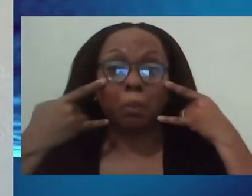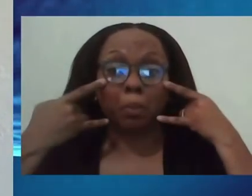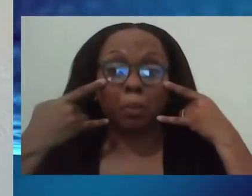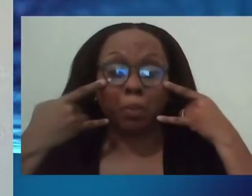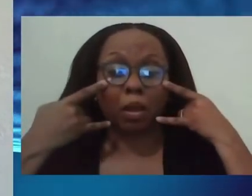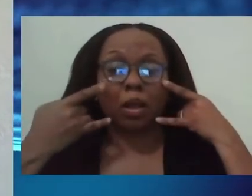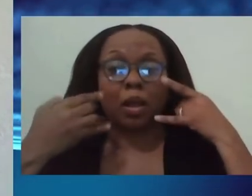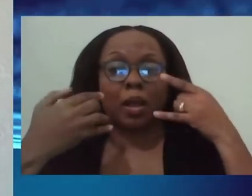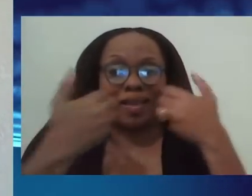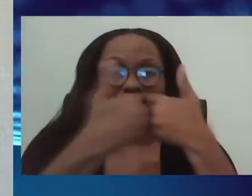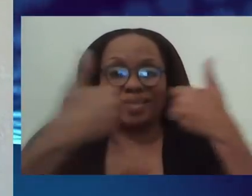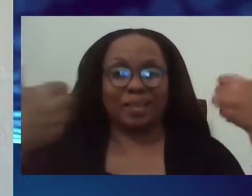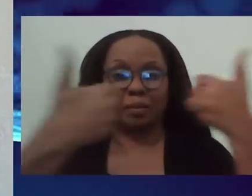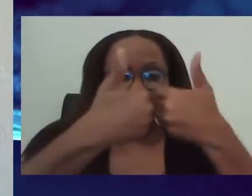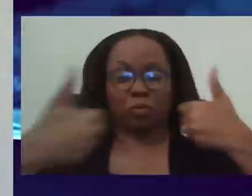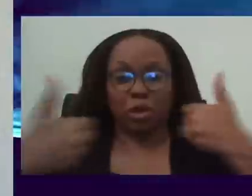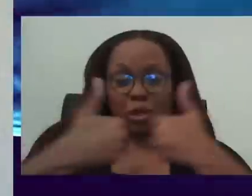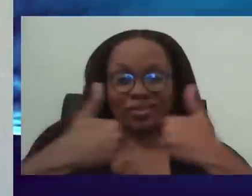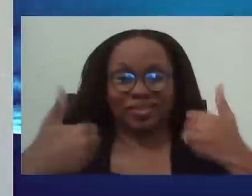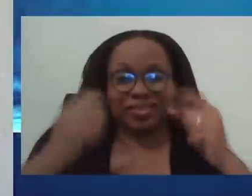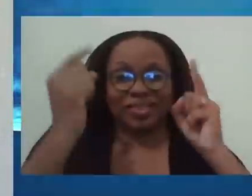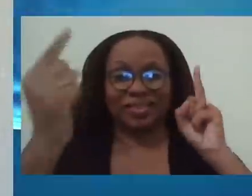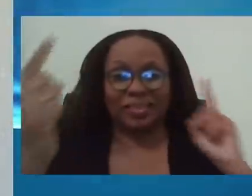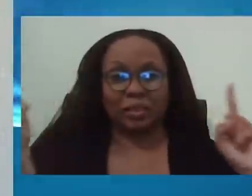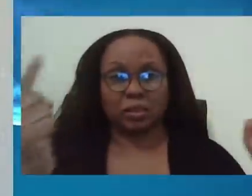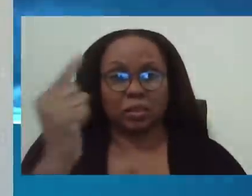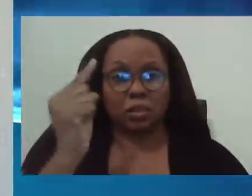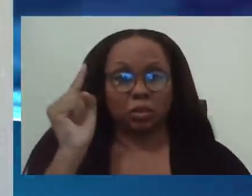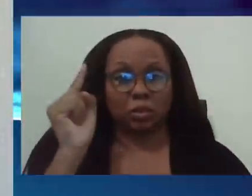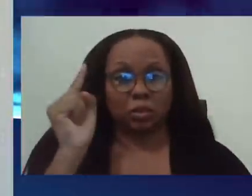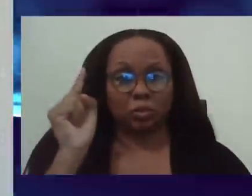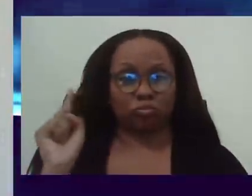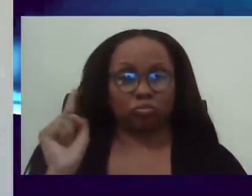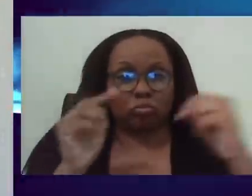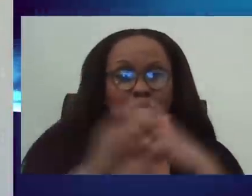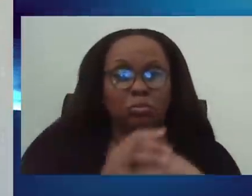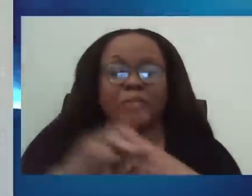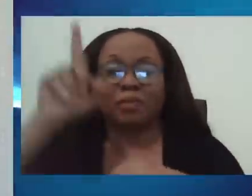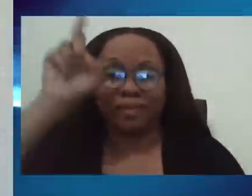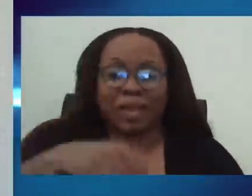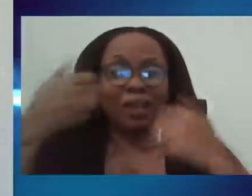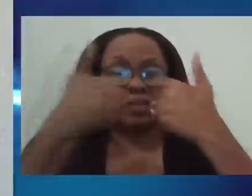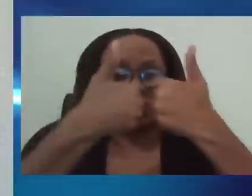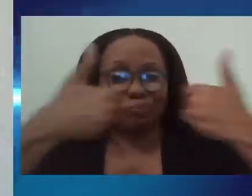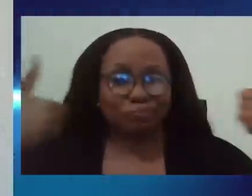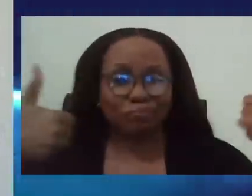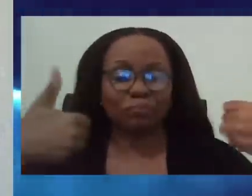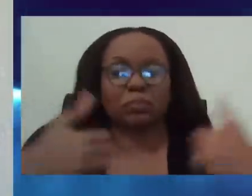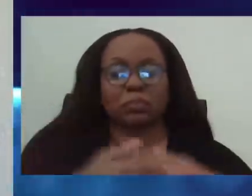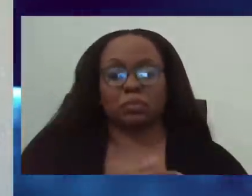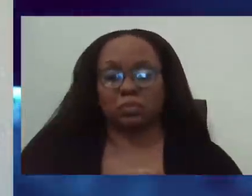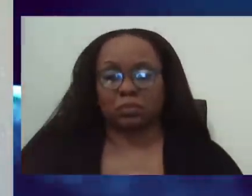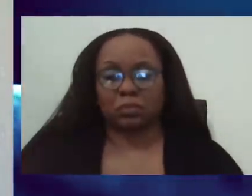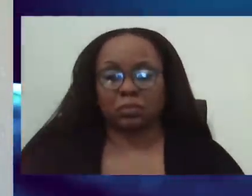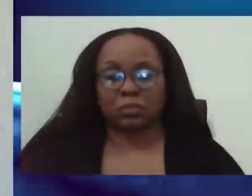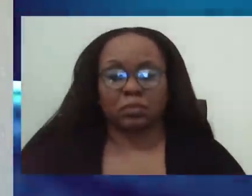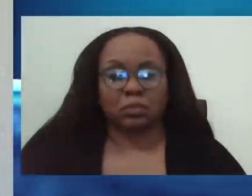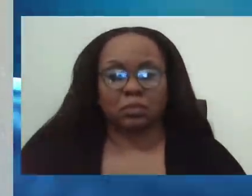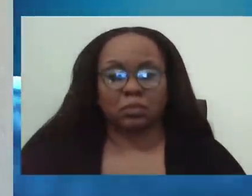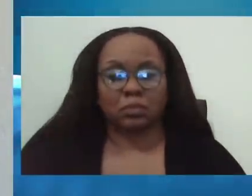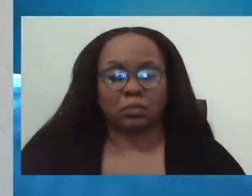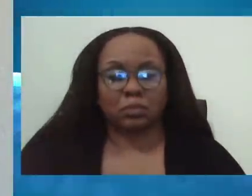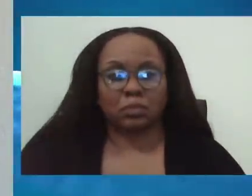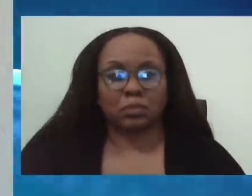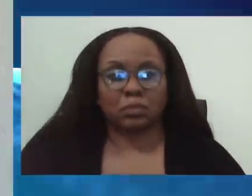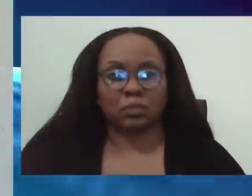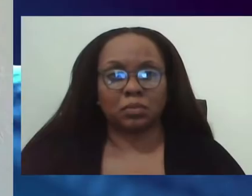ourselves three feet, but with Delta, it's six feet. So you, I mean, you have the social distance. And that is what, know, movement is